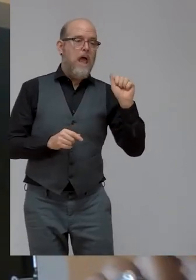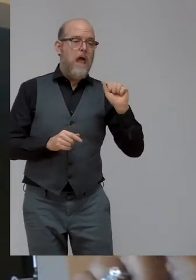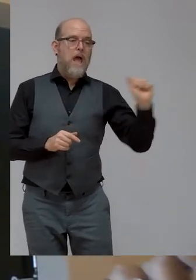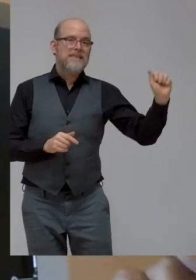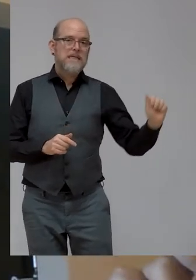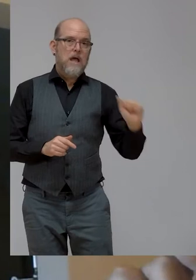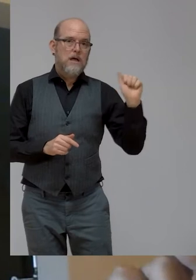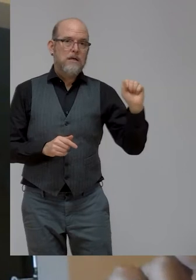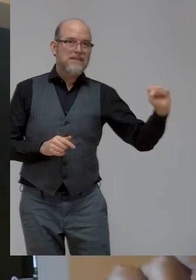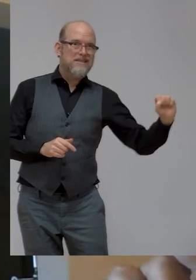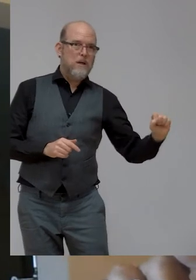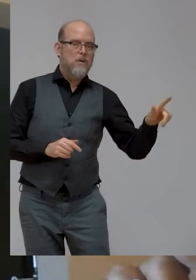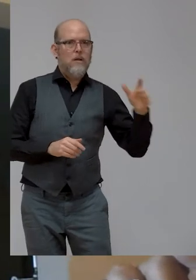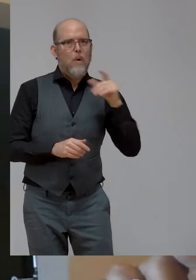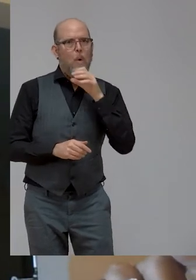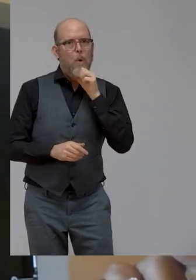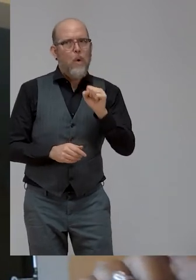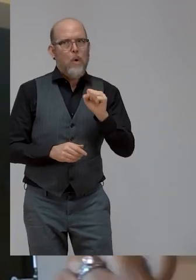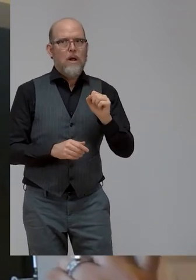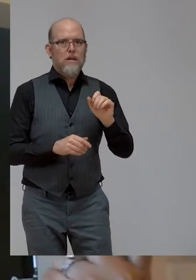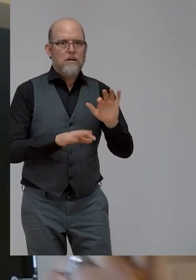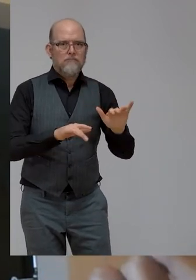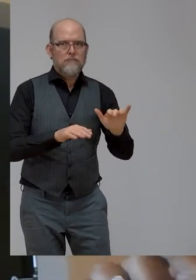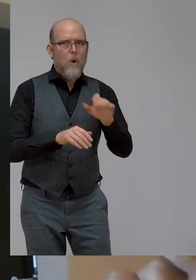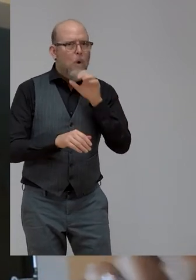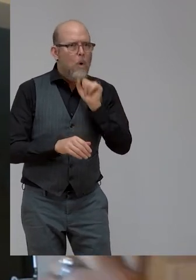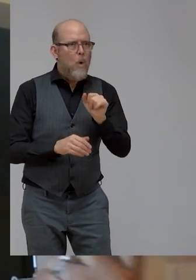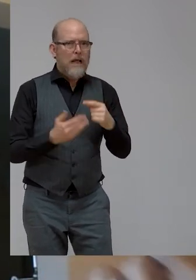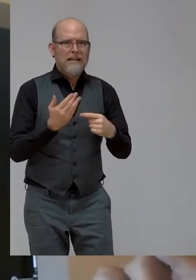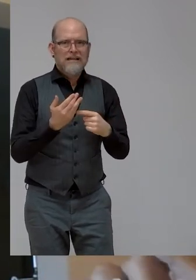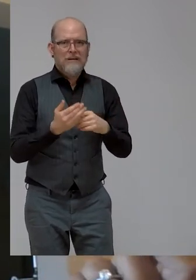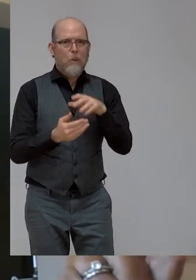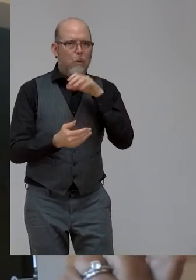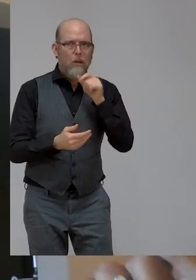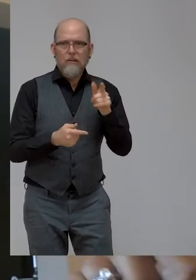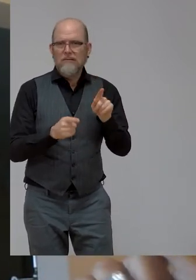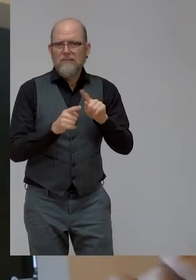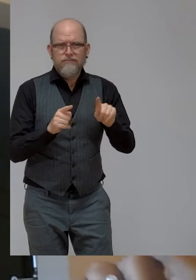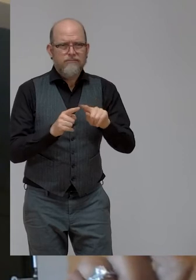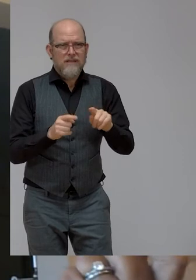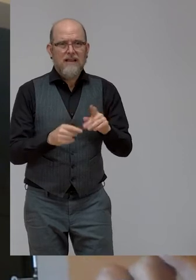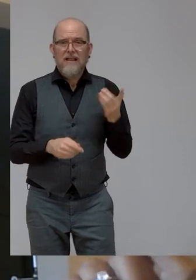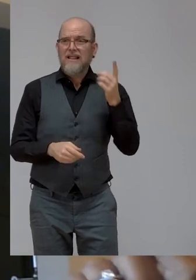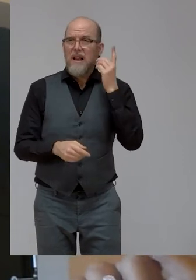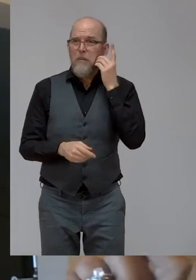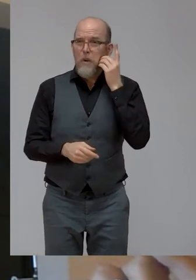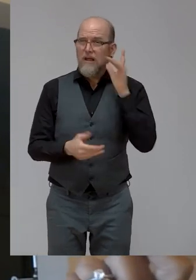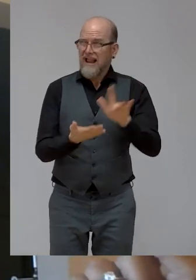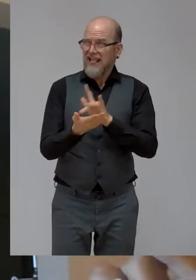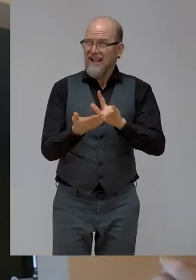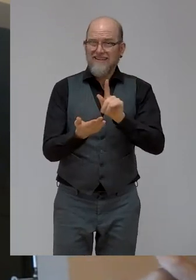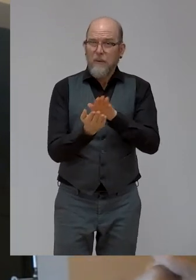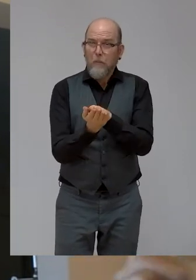don't have the accessibility features built into them. So we need to ensure that devices have accessibility